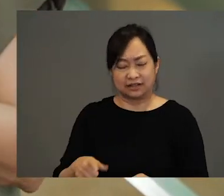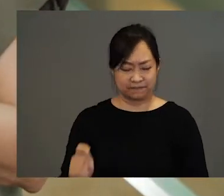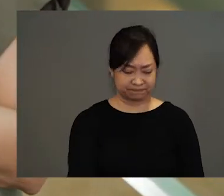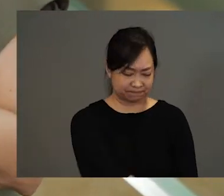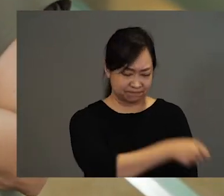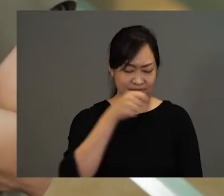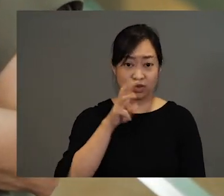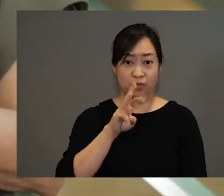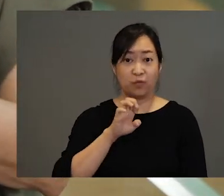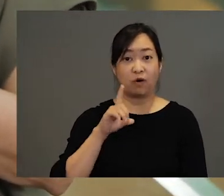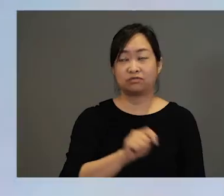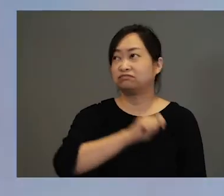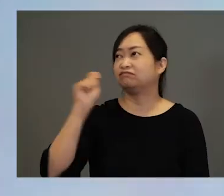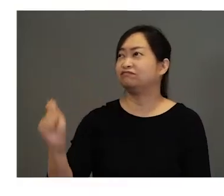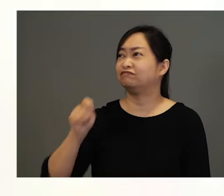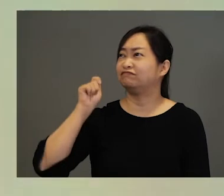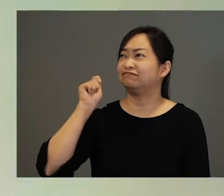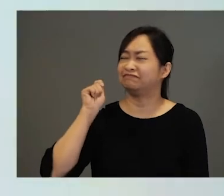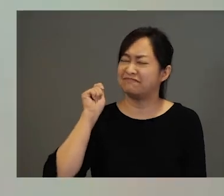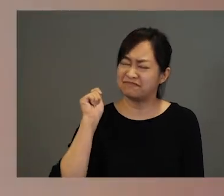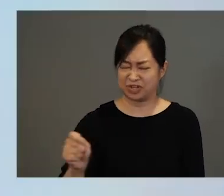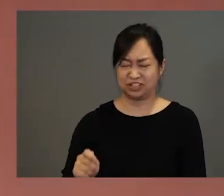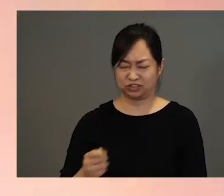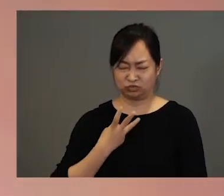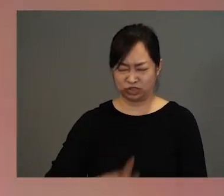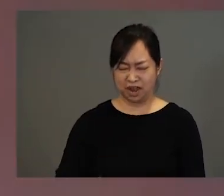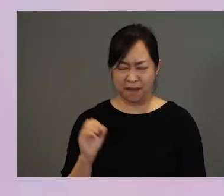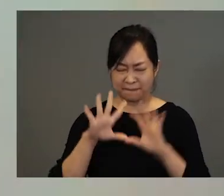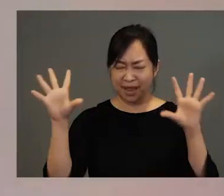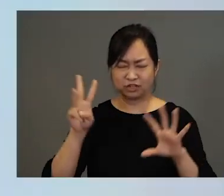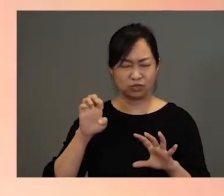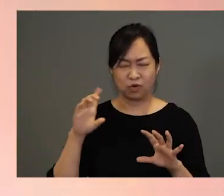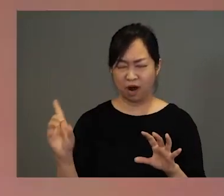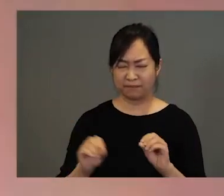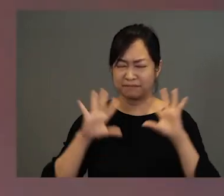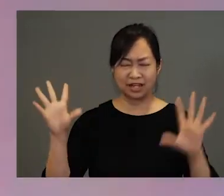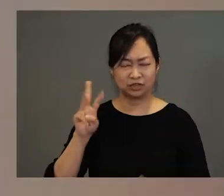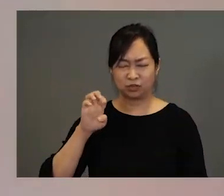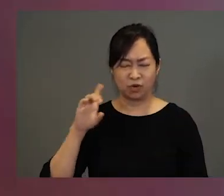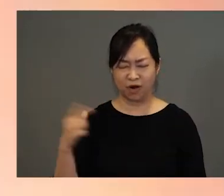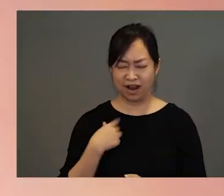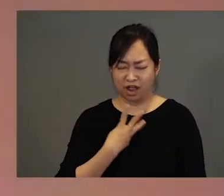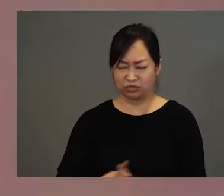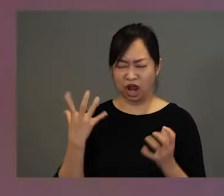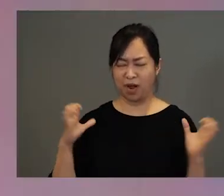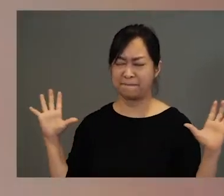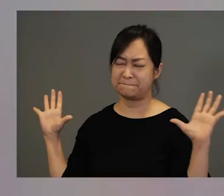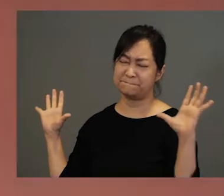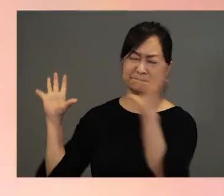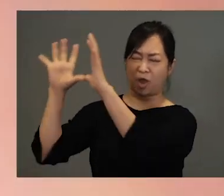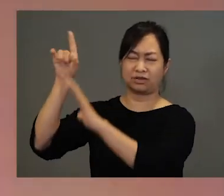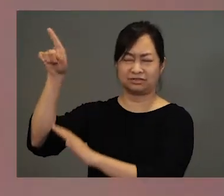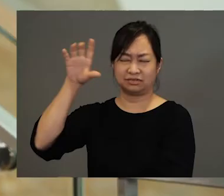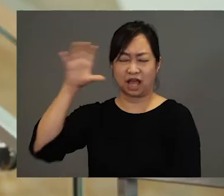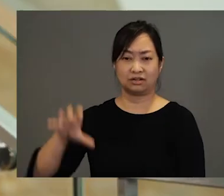he picked up his magic wand and made a wish. Magic wand, magic wand. I wish to block the